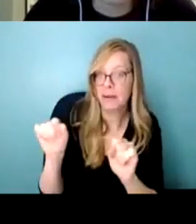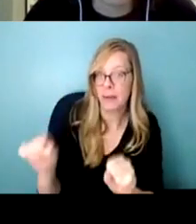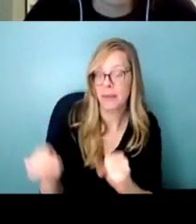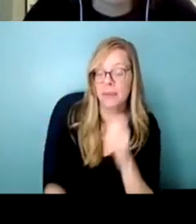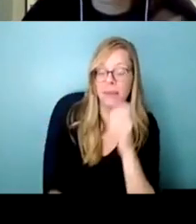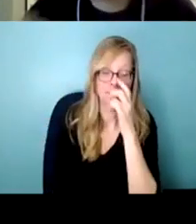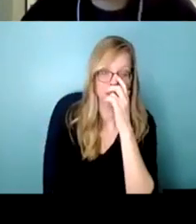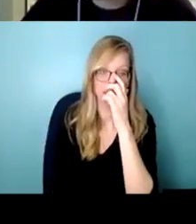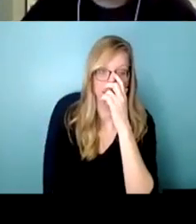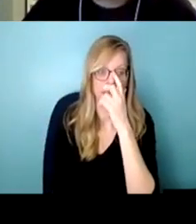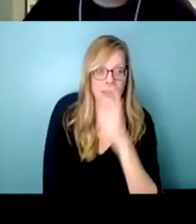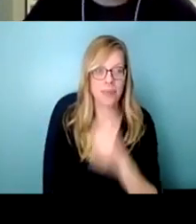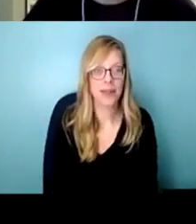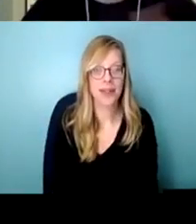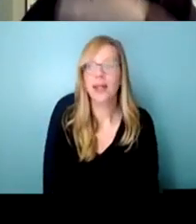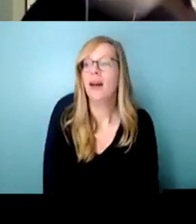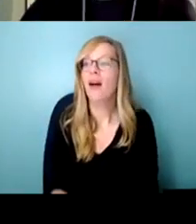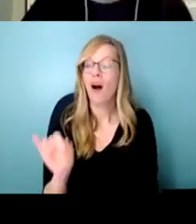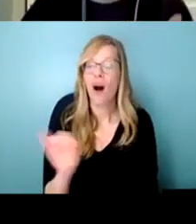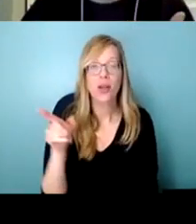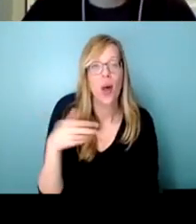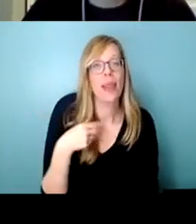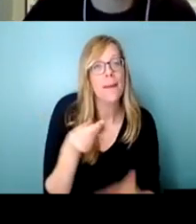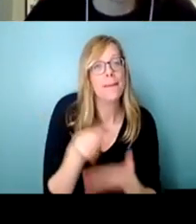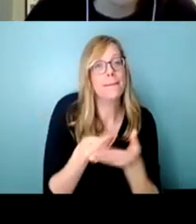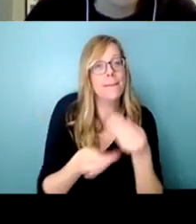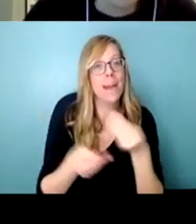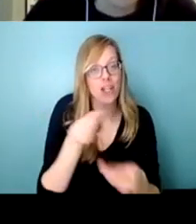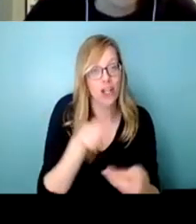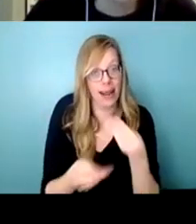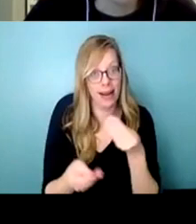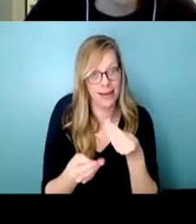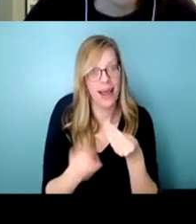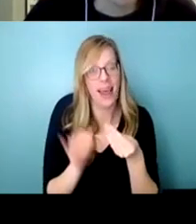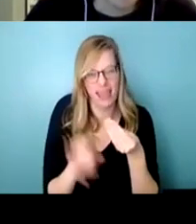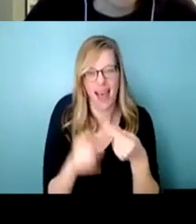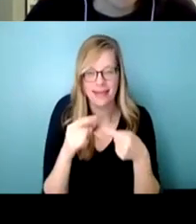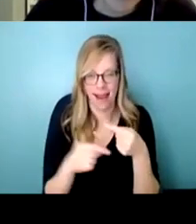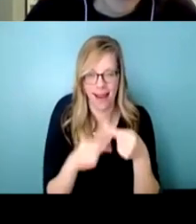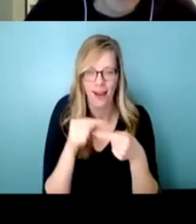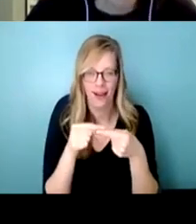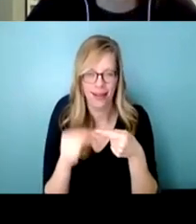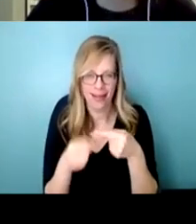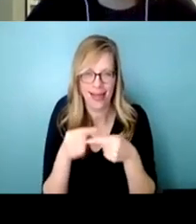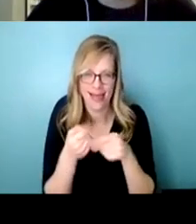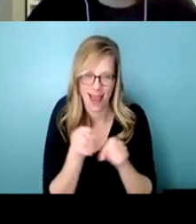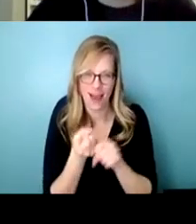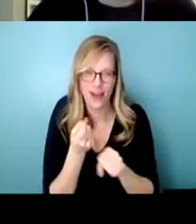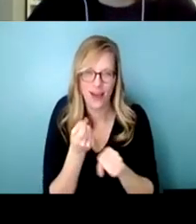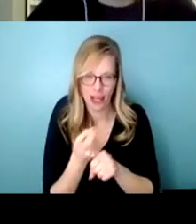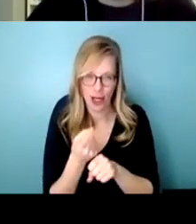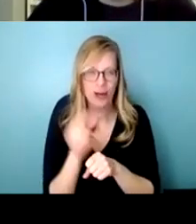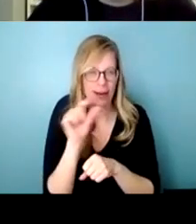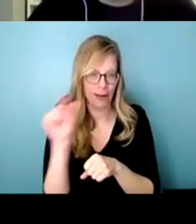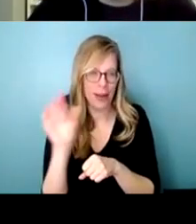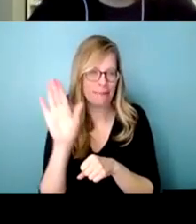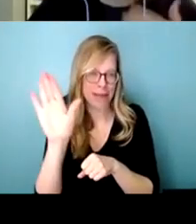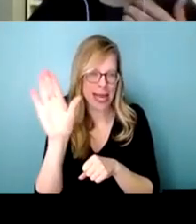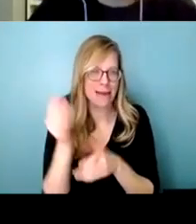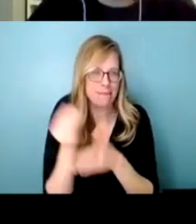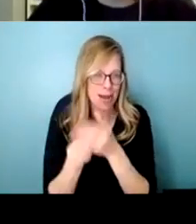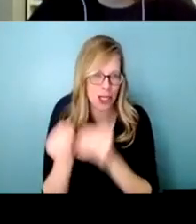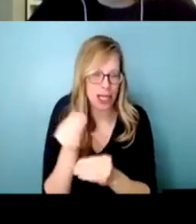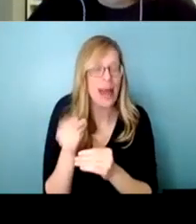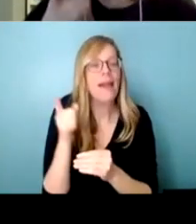there then there's the budget cycle so there's a budget every year um governments have a budget they they will often do